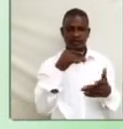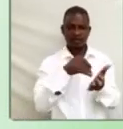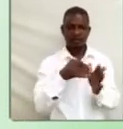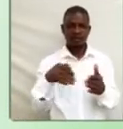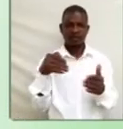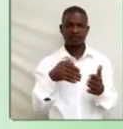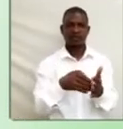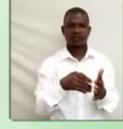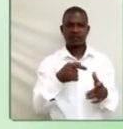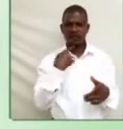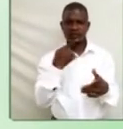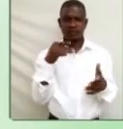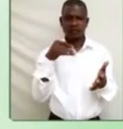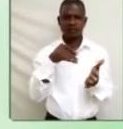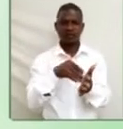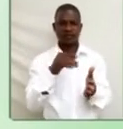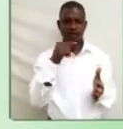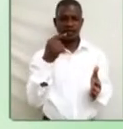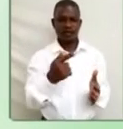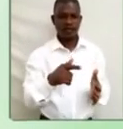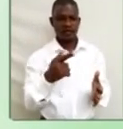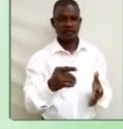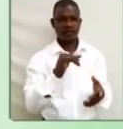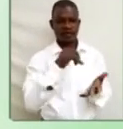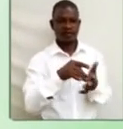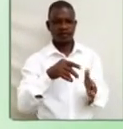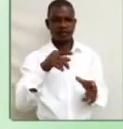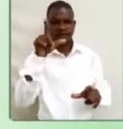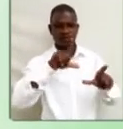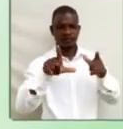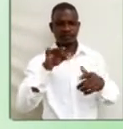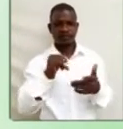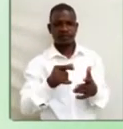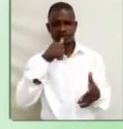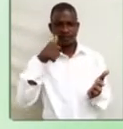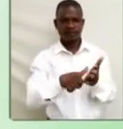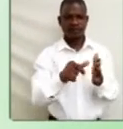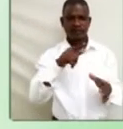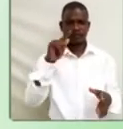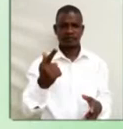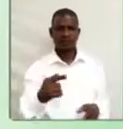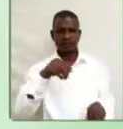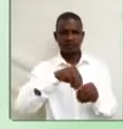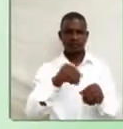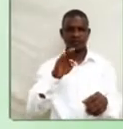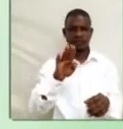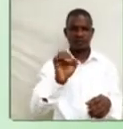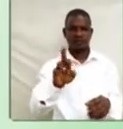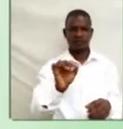again. G. Let's It symbolizes letters G in brag.